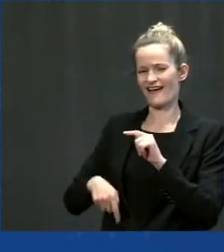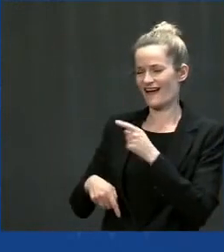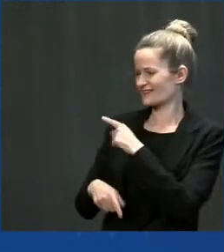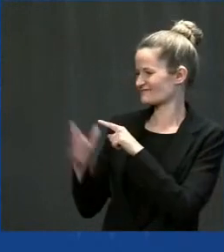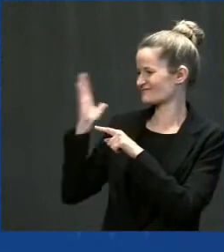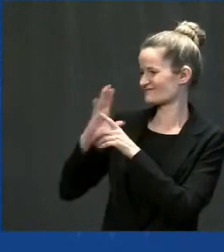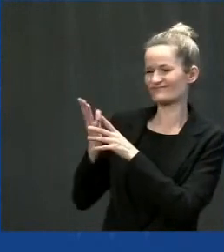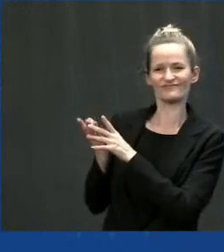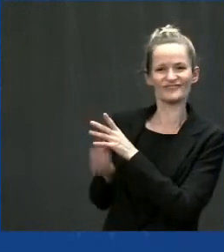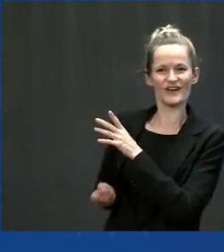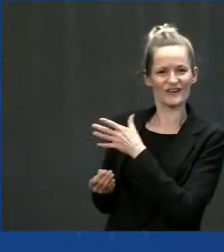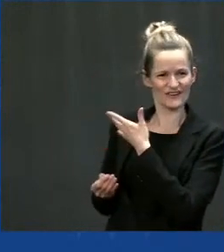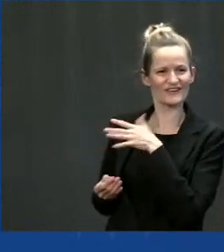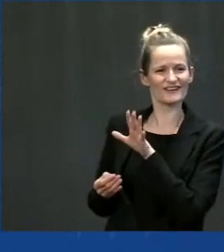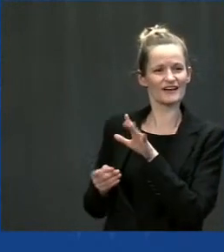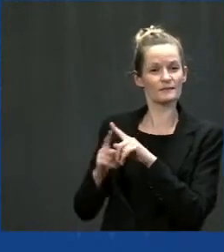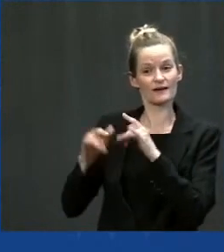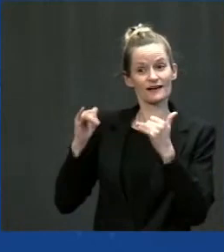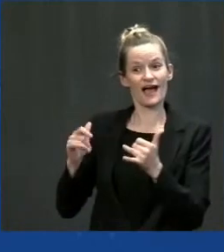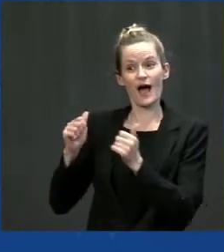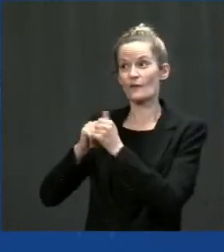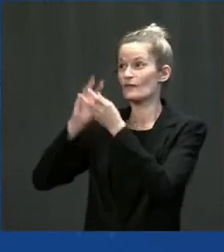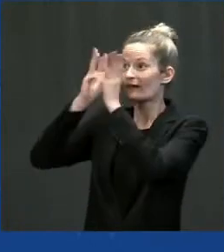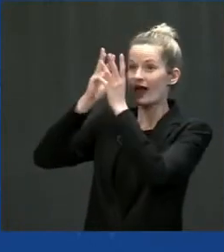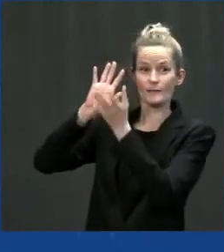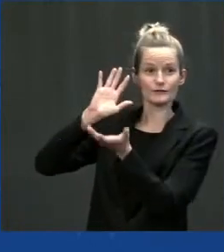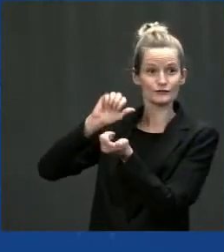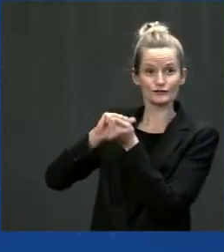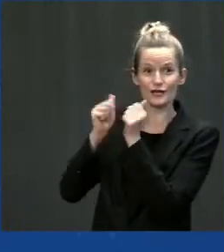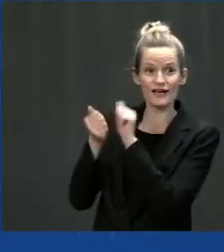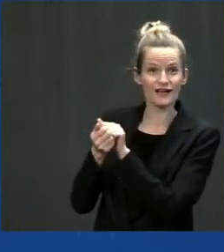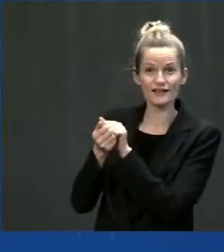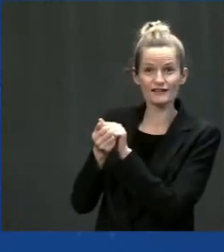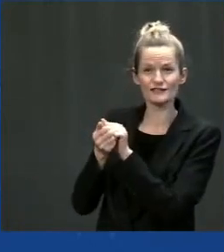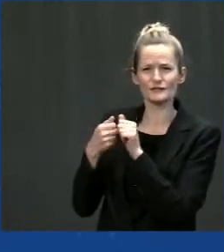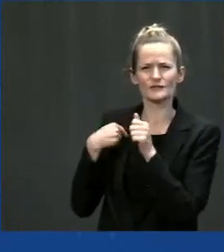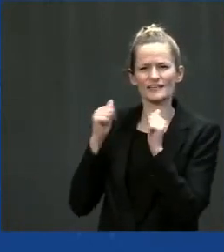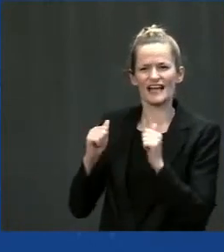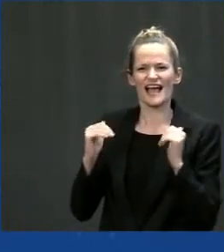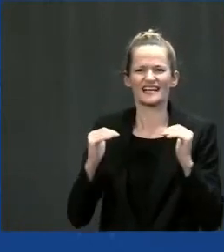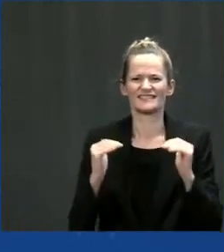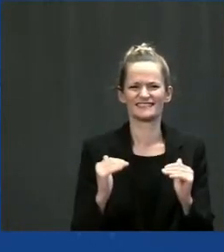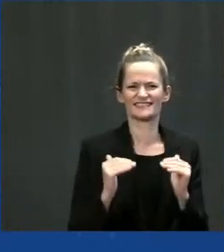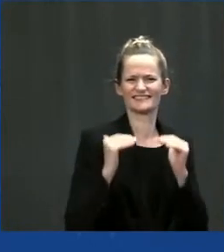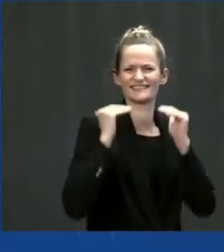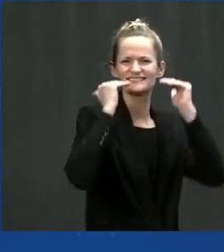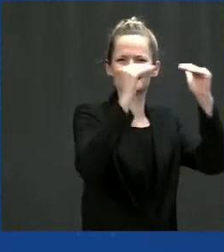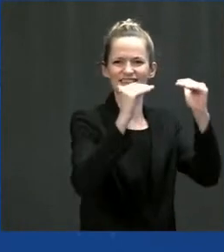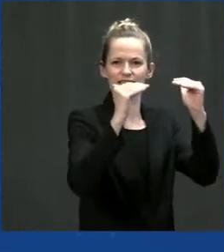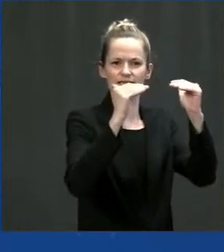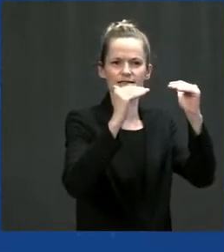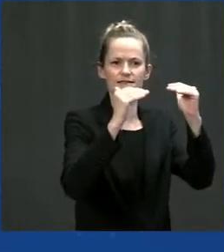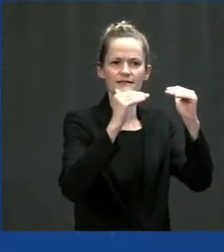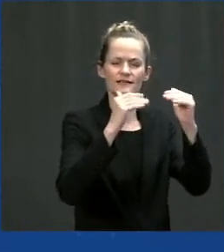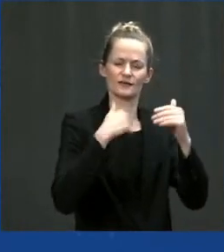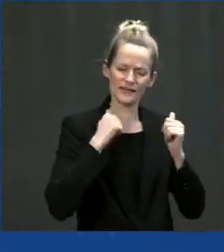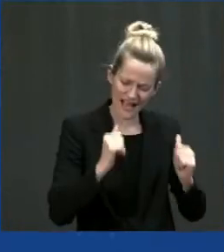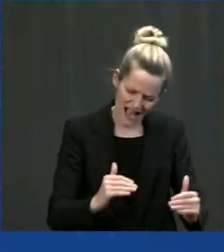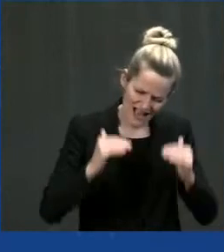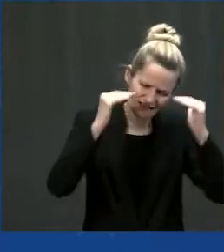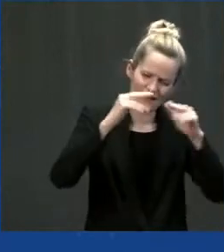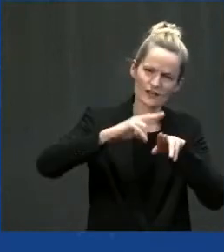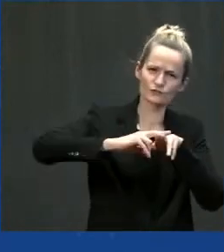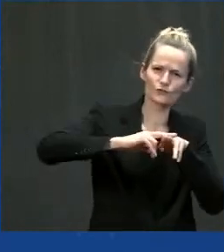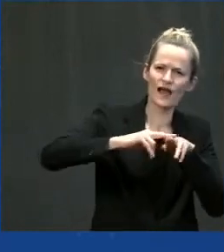significantly already. And so you have to elevate. You have to move. You see what's happening on at least in the east coast from